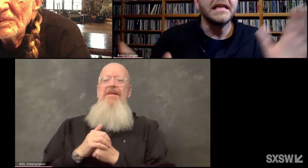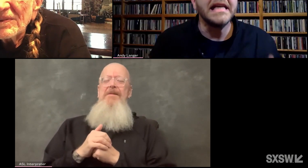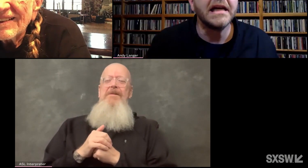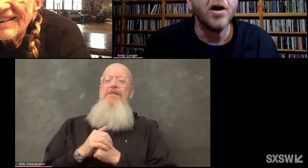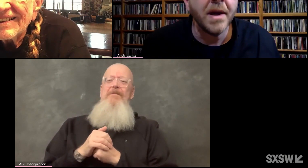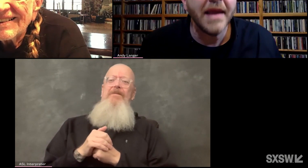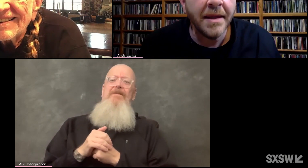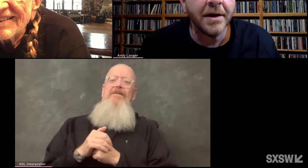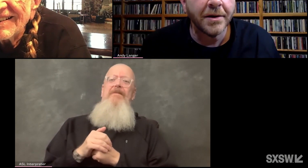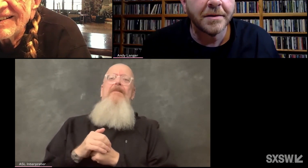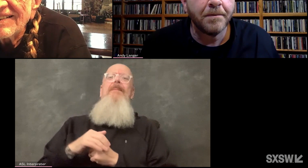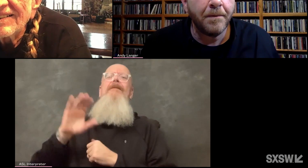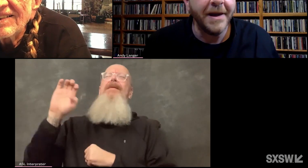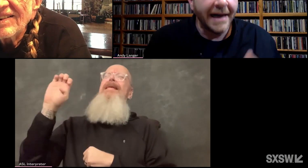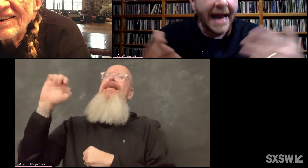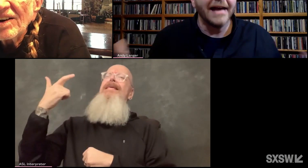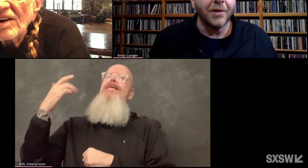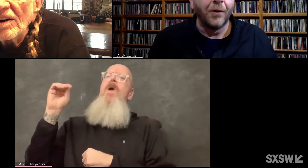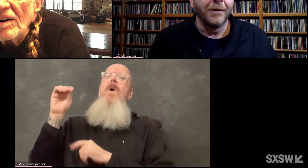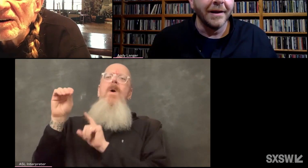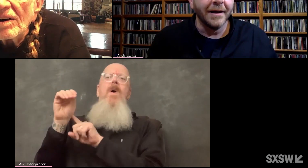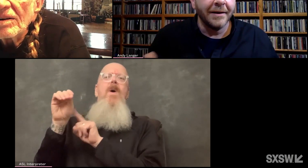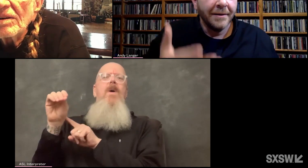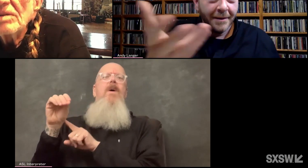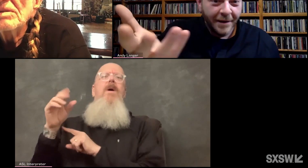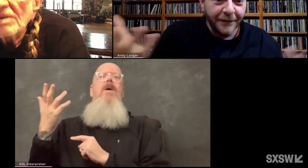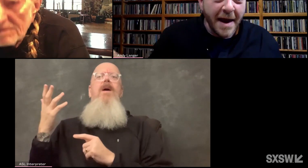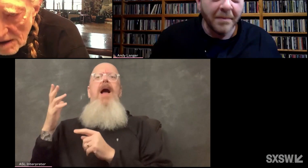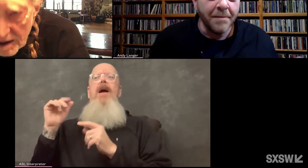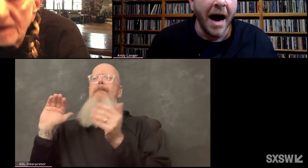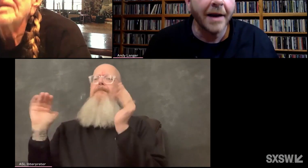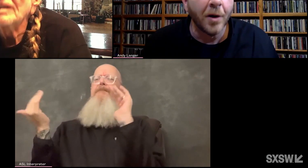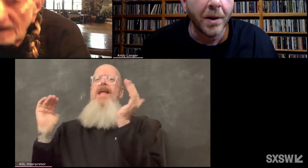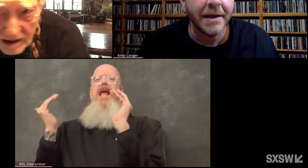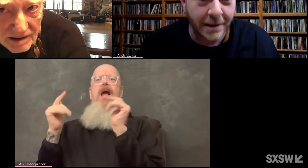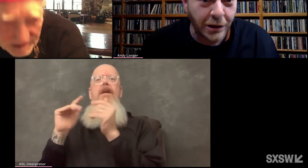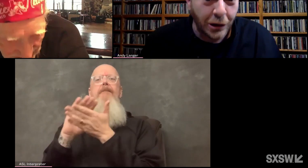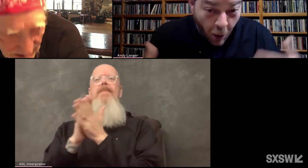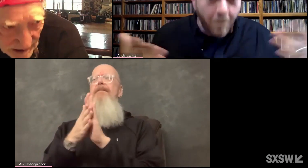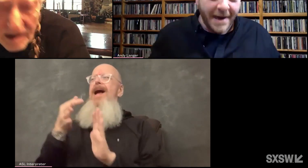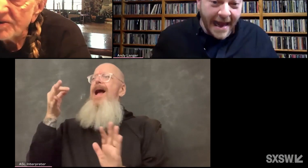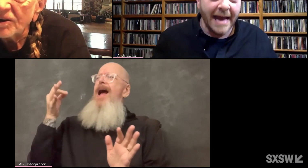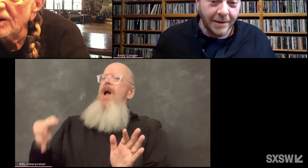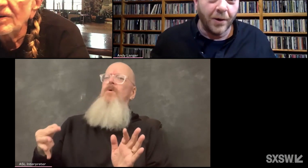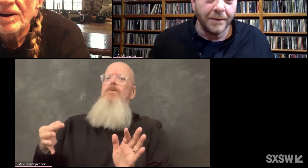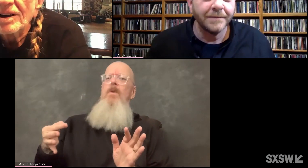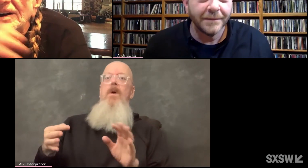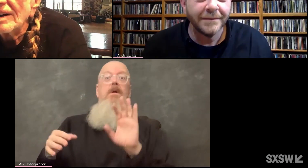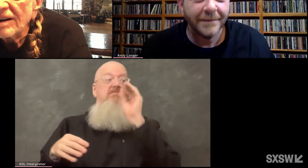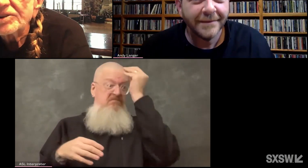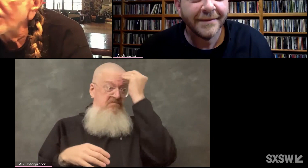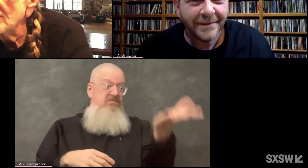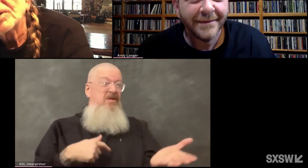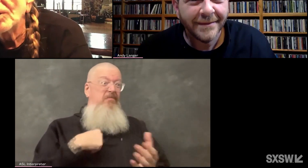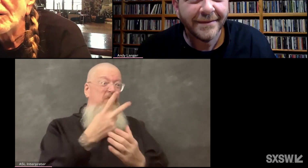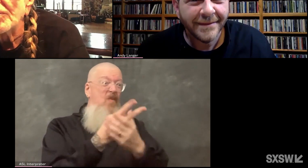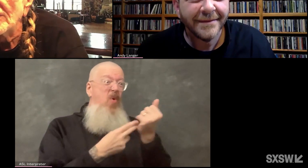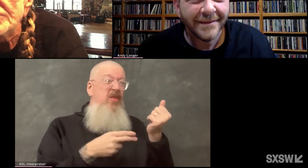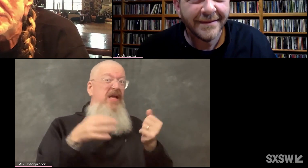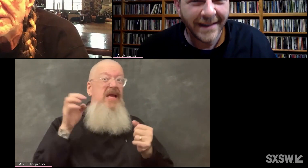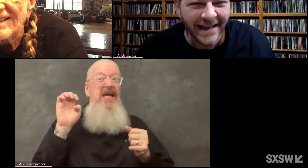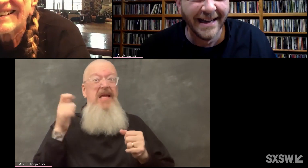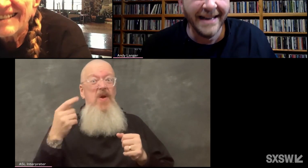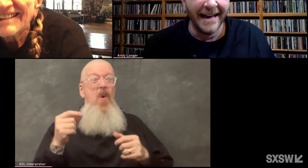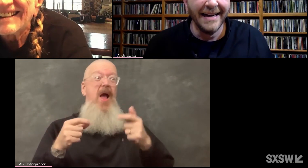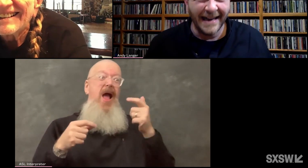There's ego, and then there's being an asshole, and the family motto is don't be an asshole. Got you covered on all